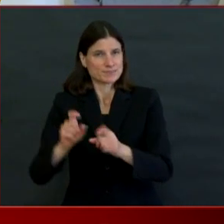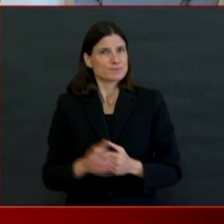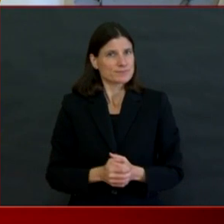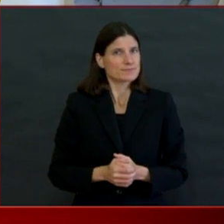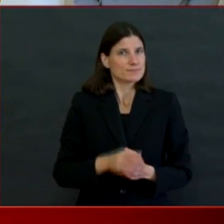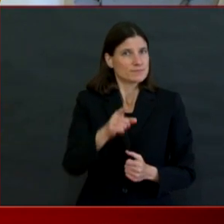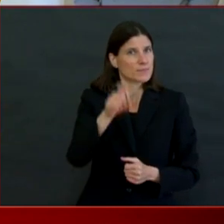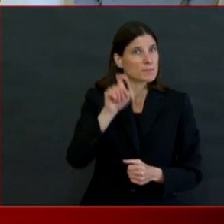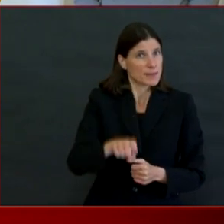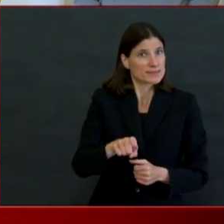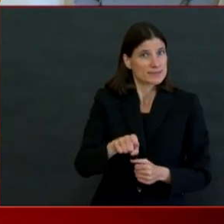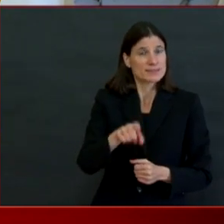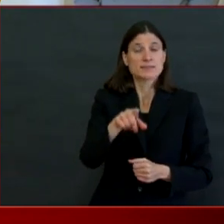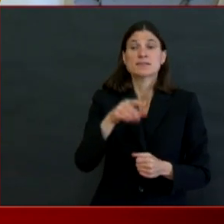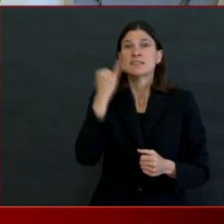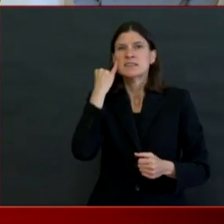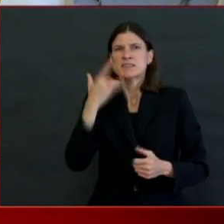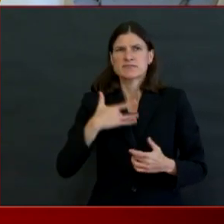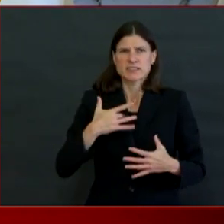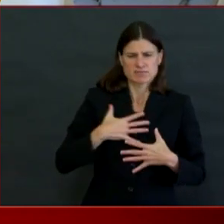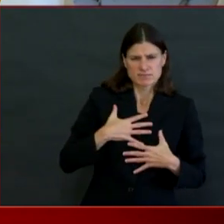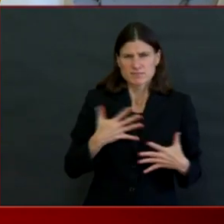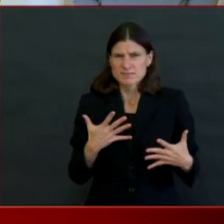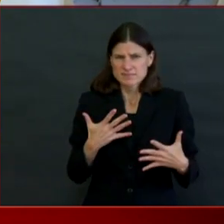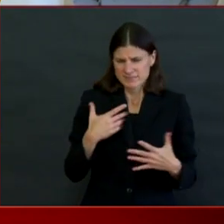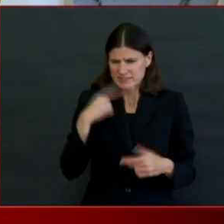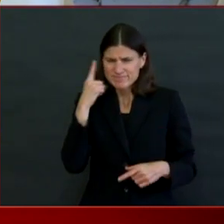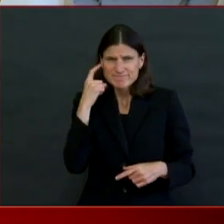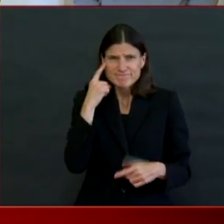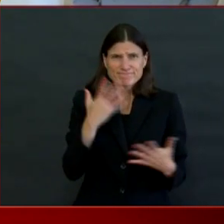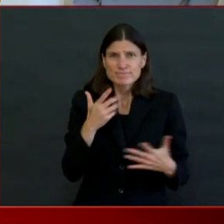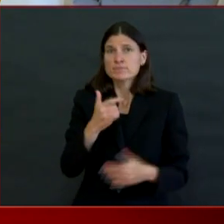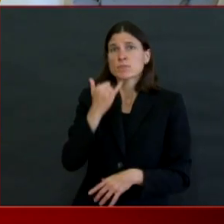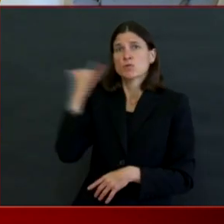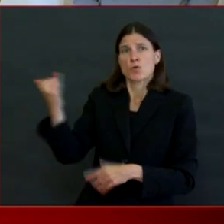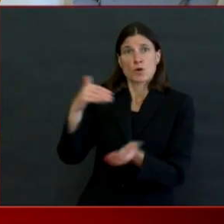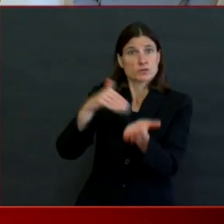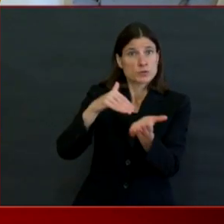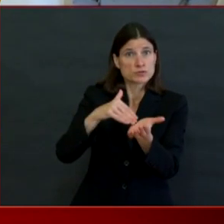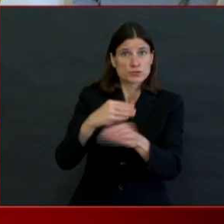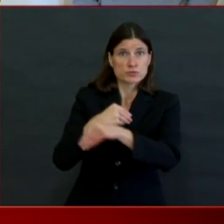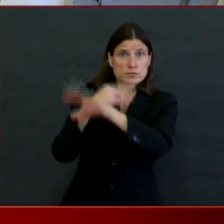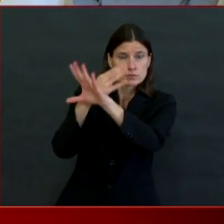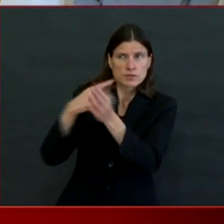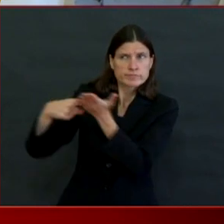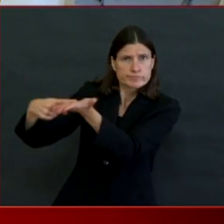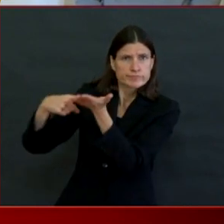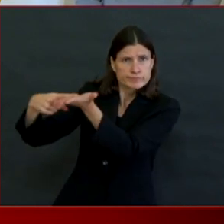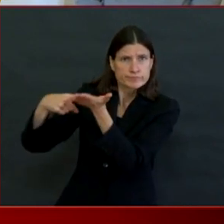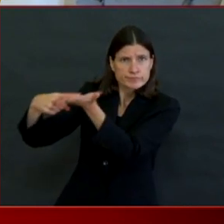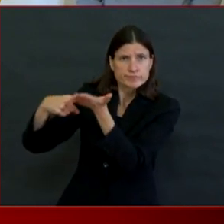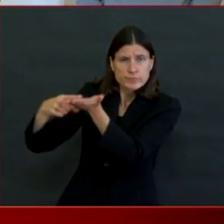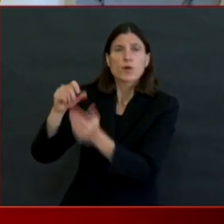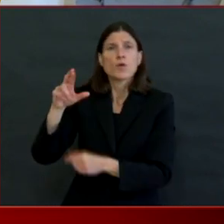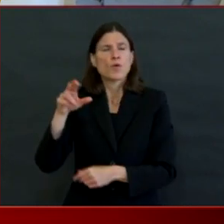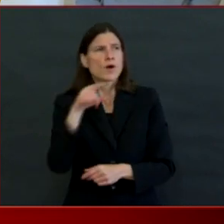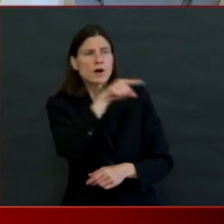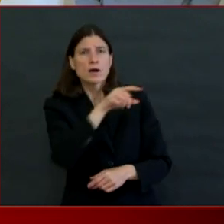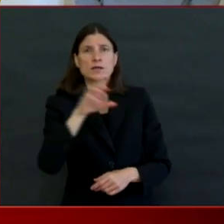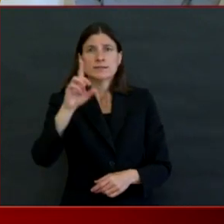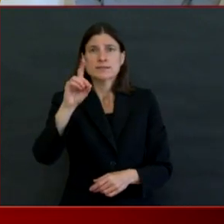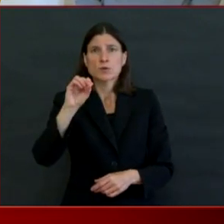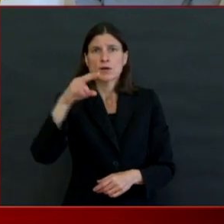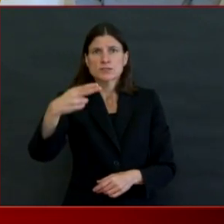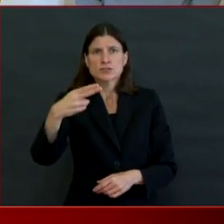or call the Department of Health or call the Providence Community Health Center or call an urgent care